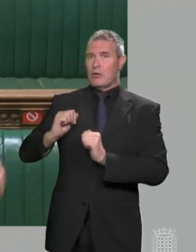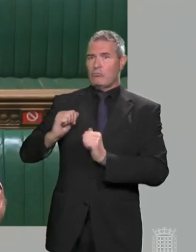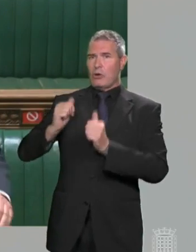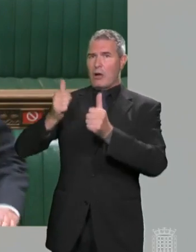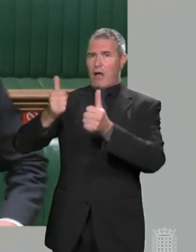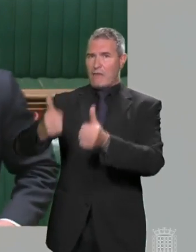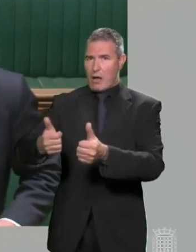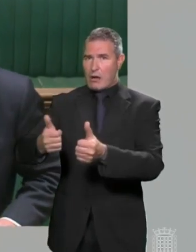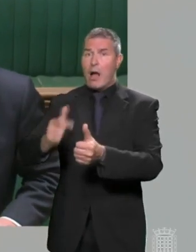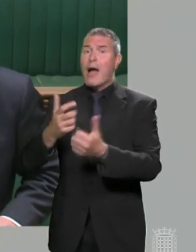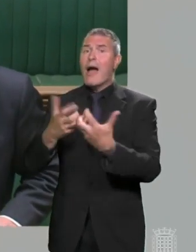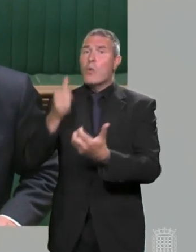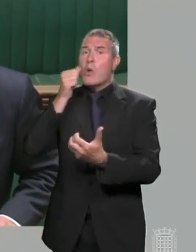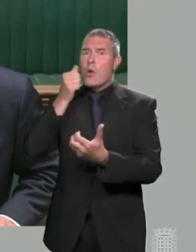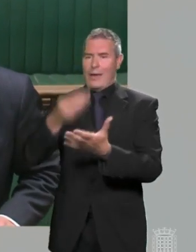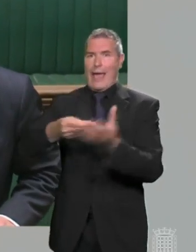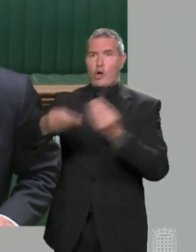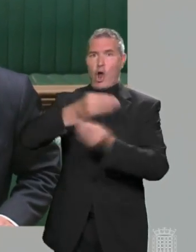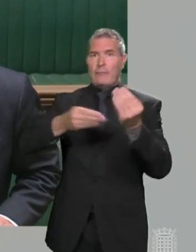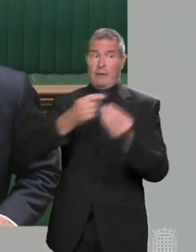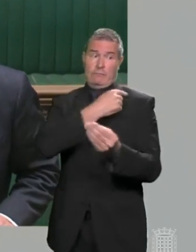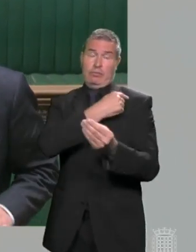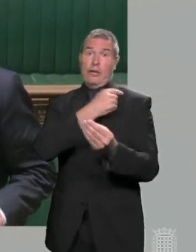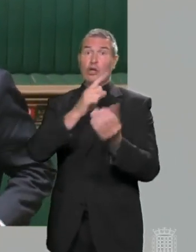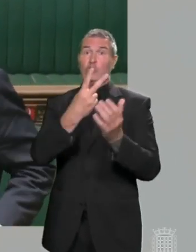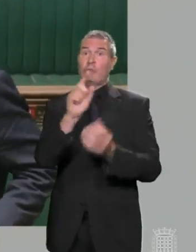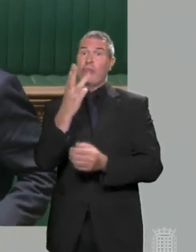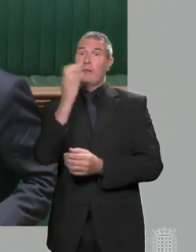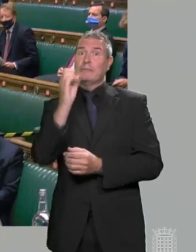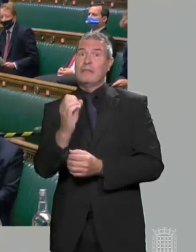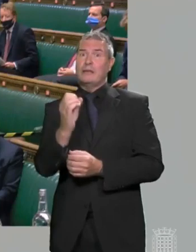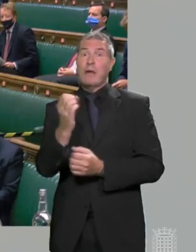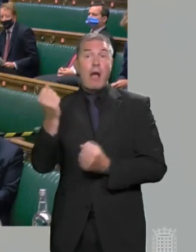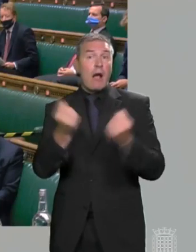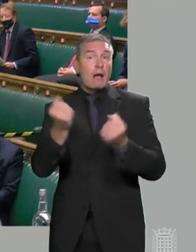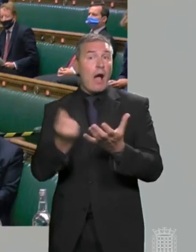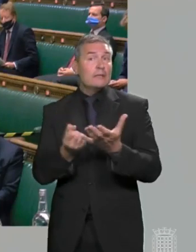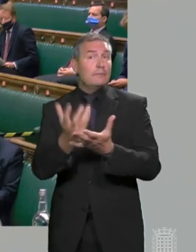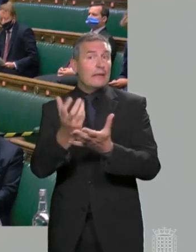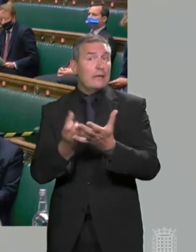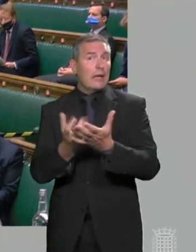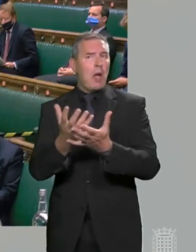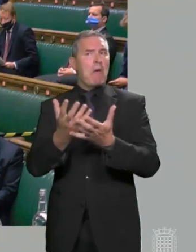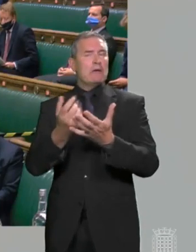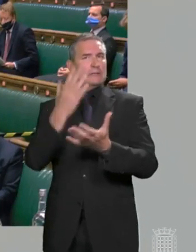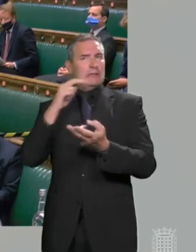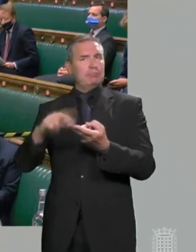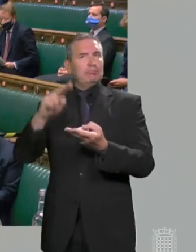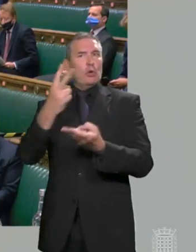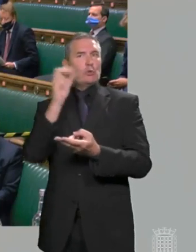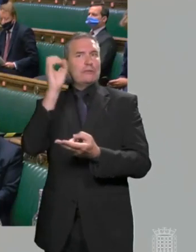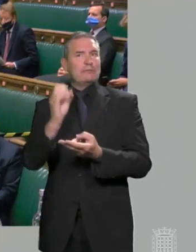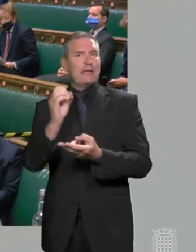And the growth in the economy in April was 2.3%. Card spending over the bank holiday weekend was actually 20% above